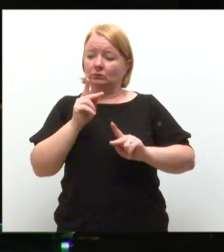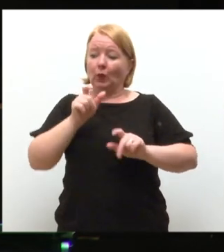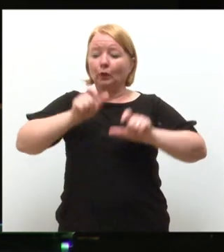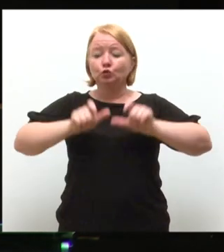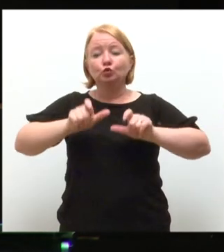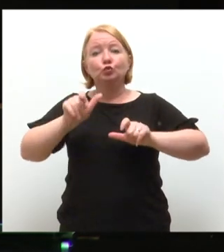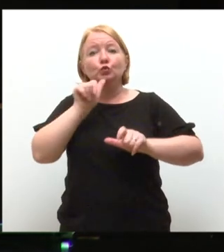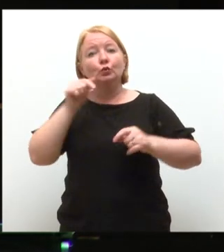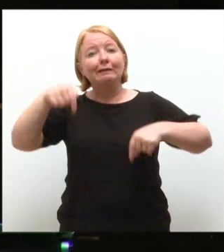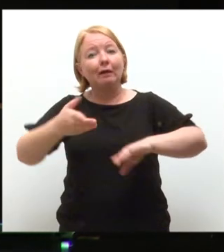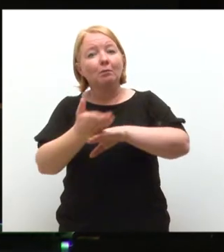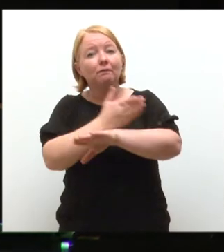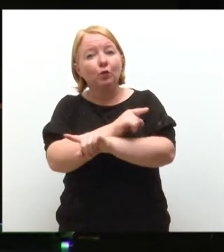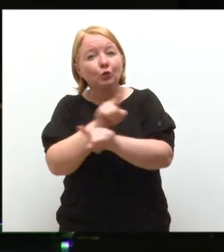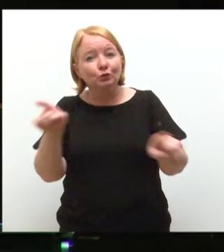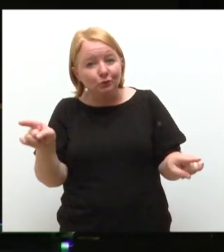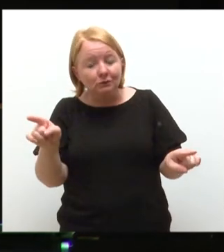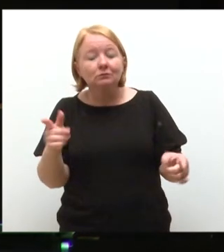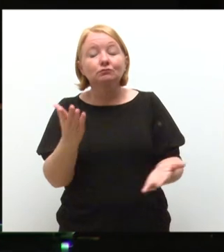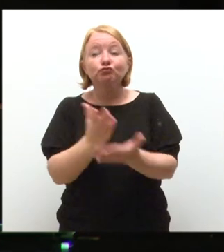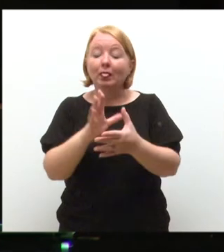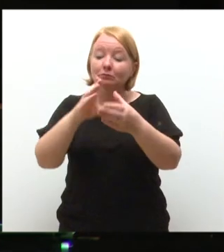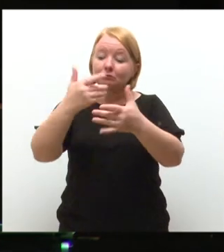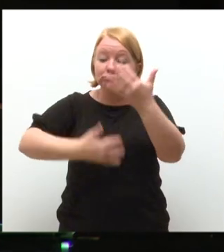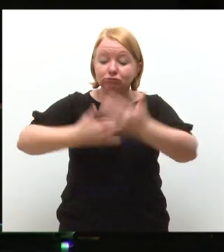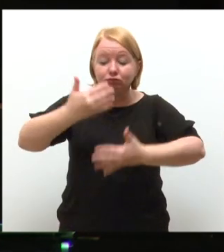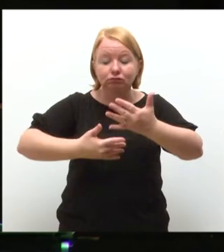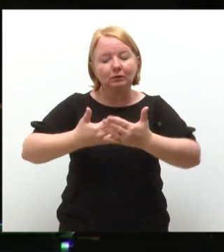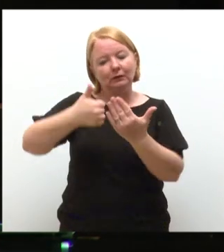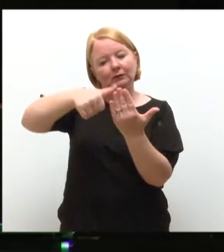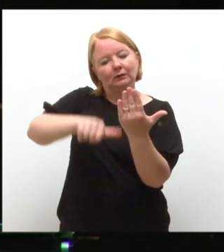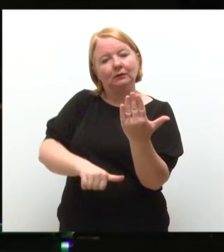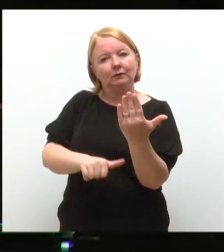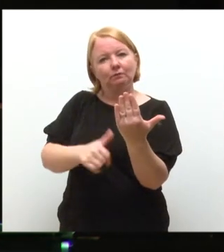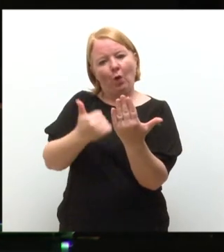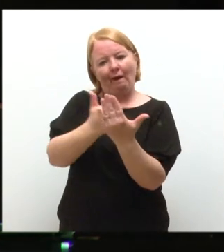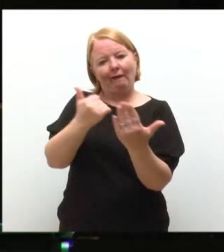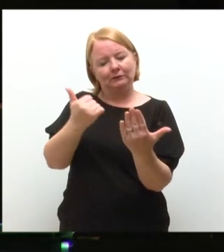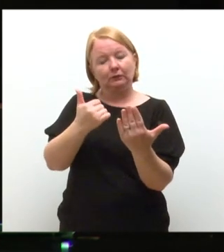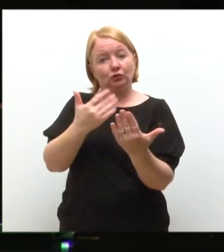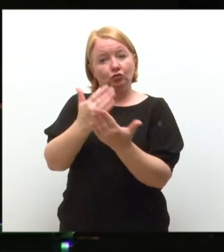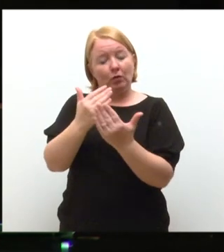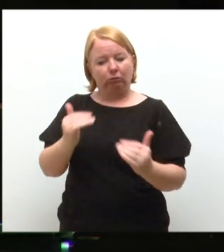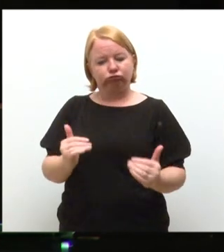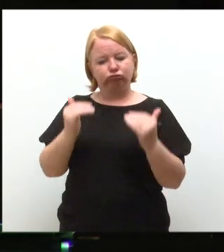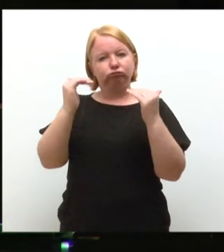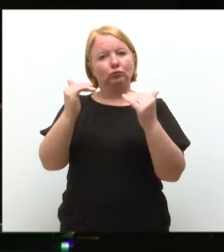here. Combined with the results of the Teaching Excellence Framework, which gave us the highest possible gold ranking, it